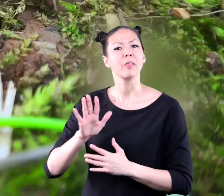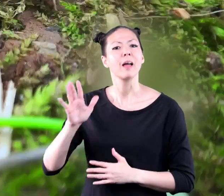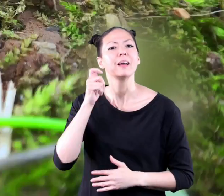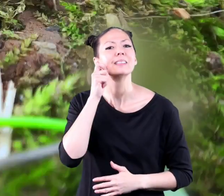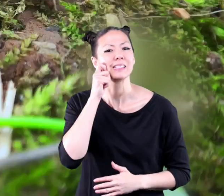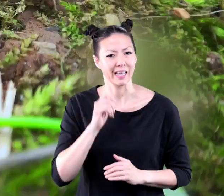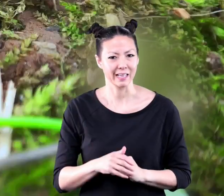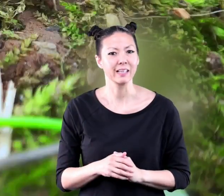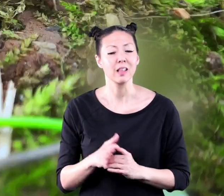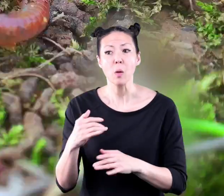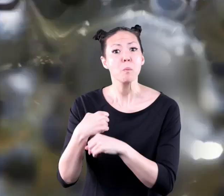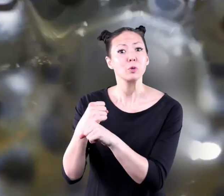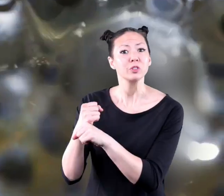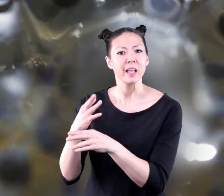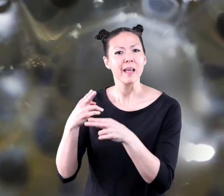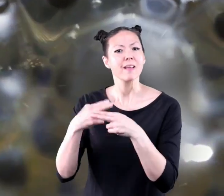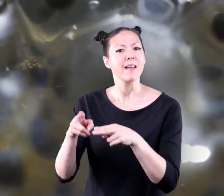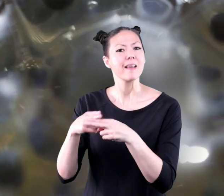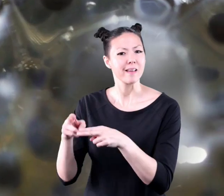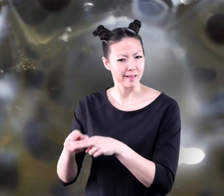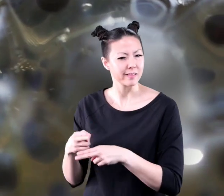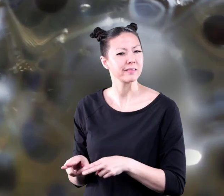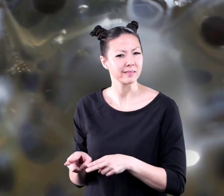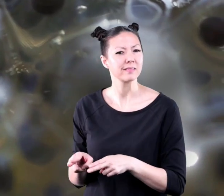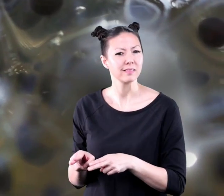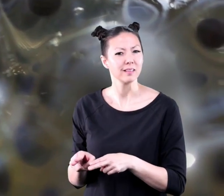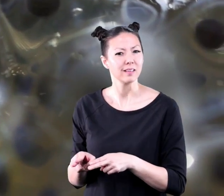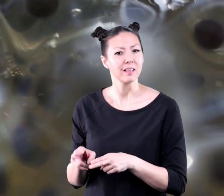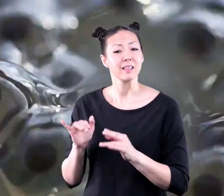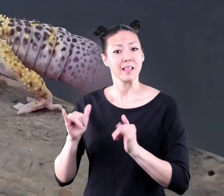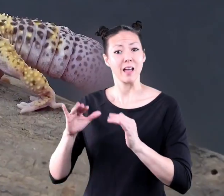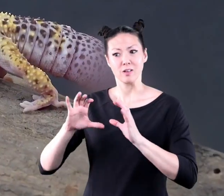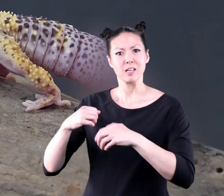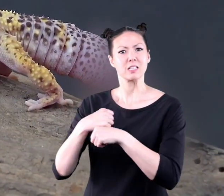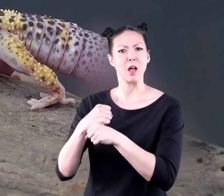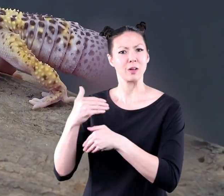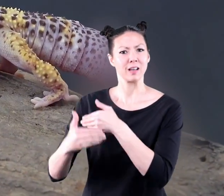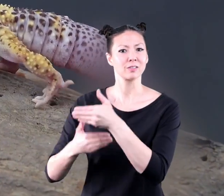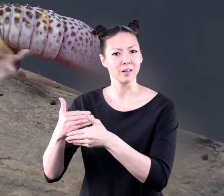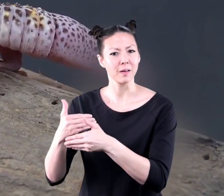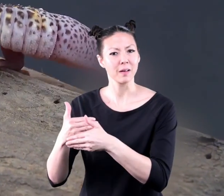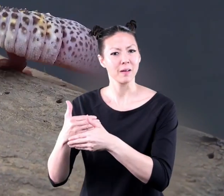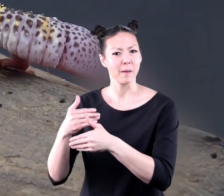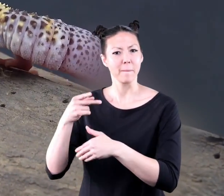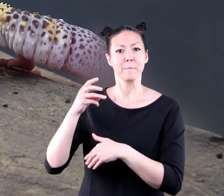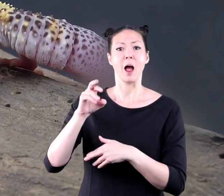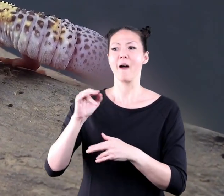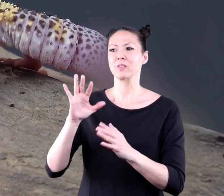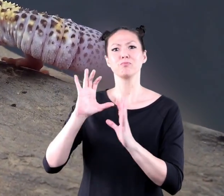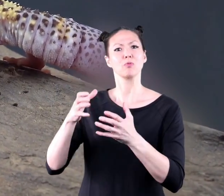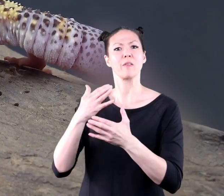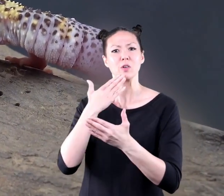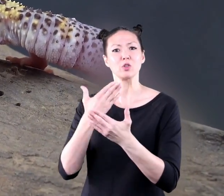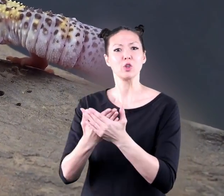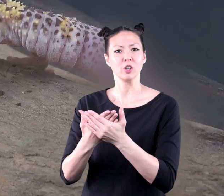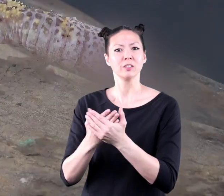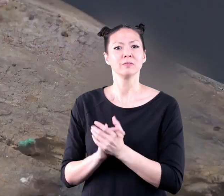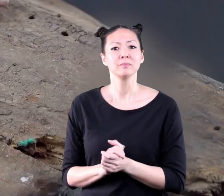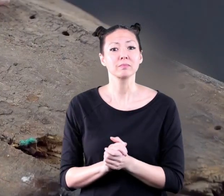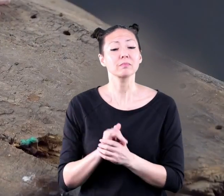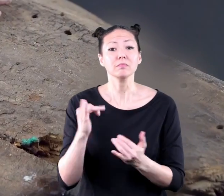they breathe through their skin and reproduce by laying eggs their regeneration power is usually good